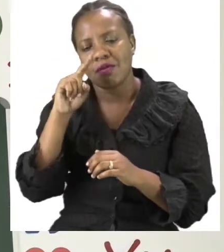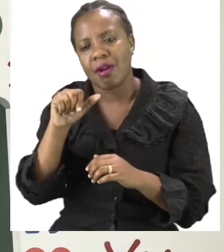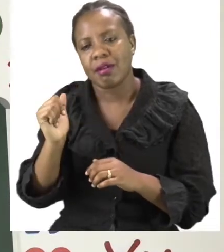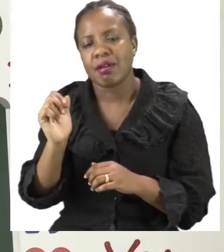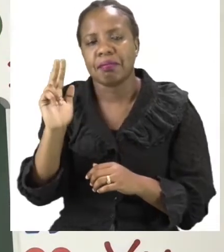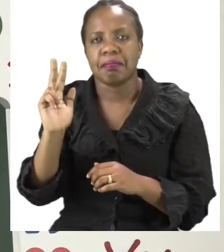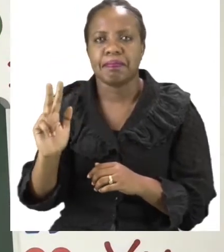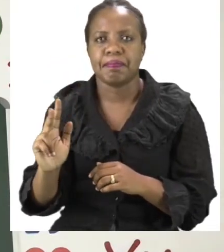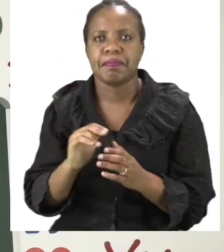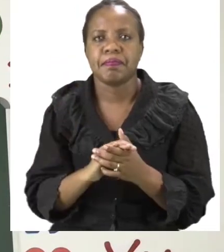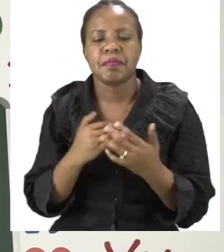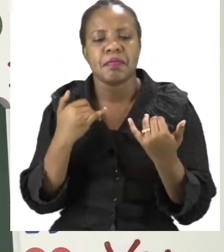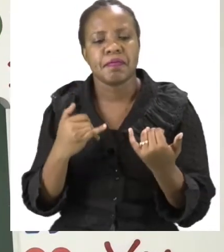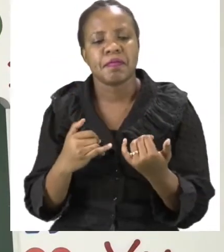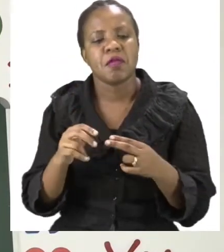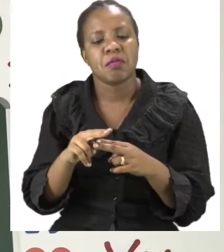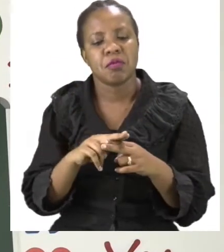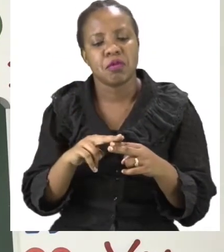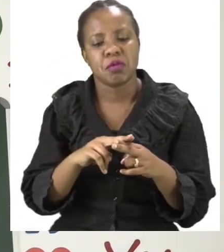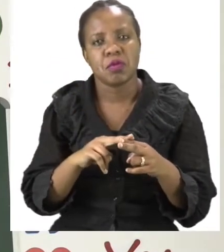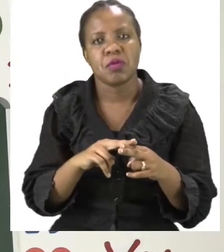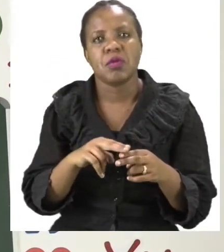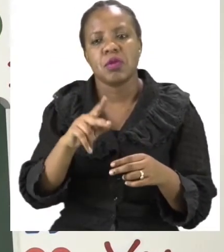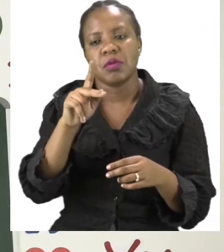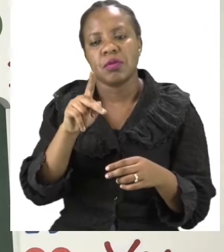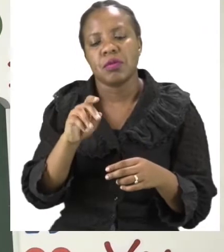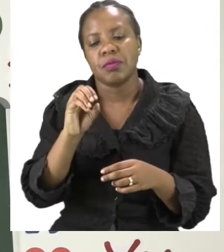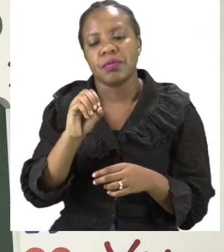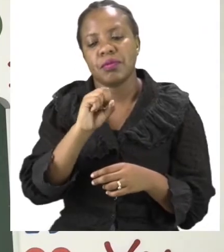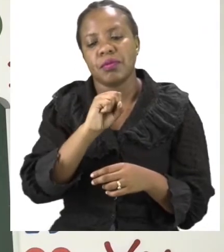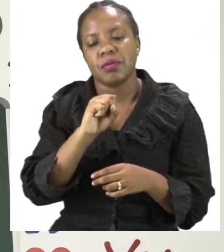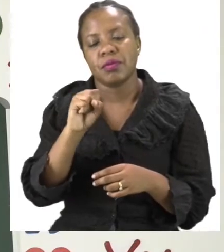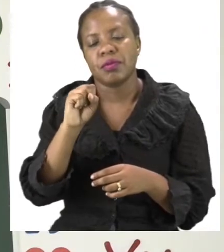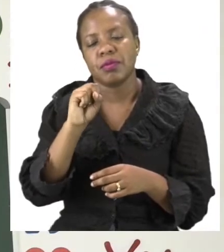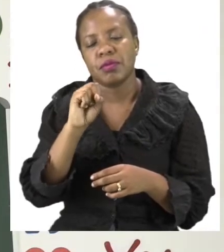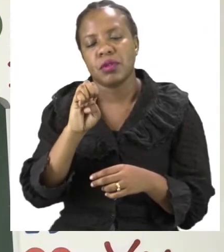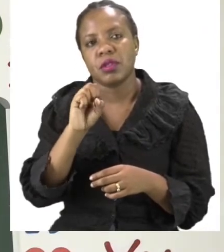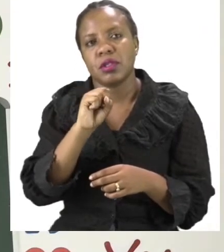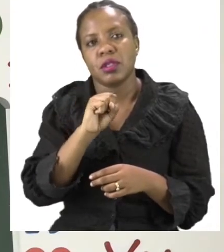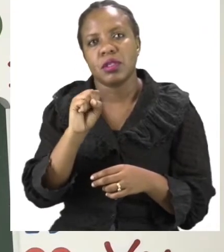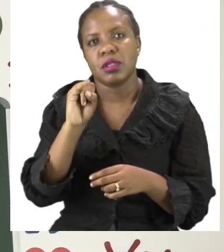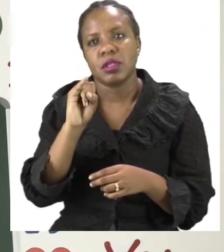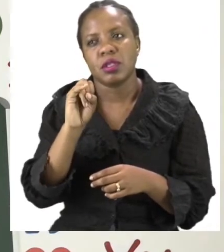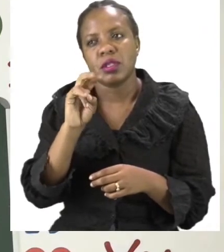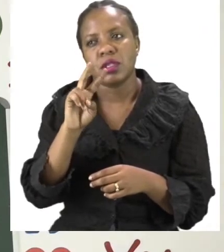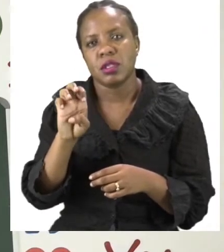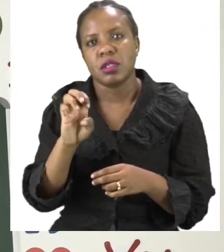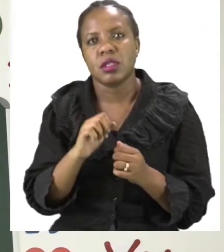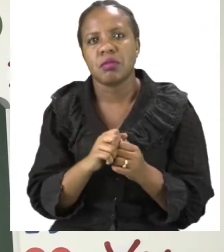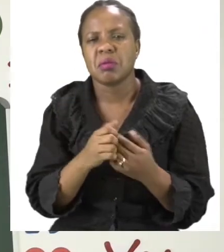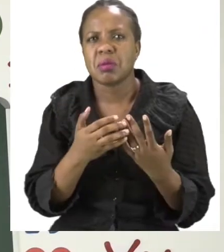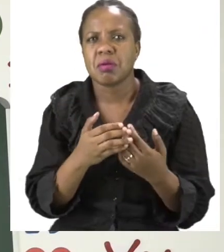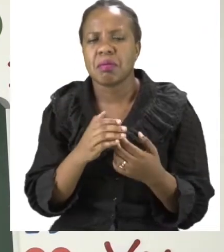So we want to find out which one which it? Is it theirs house? Can we